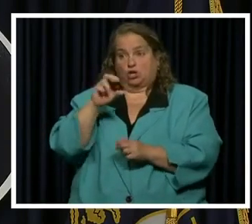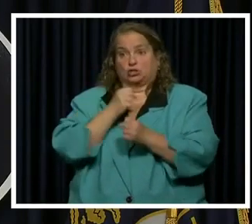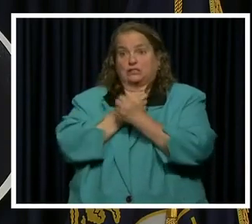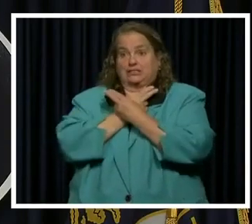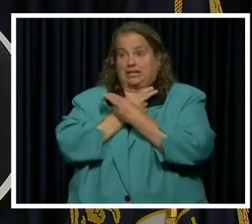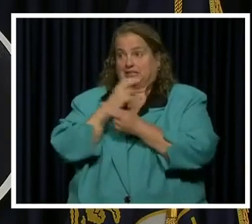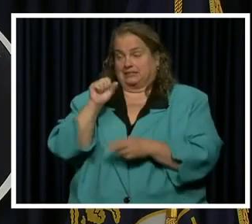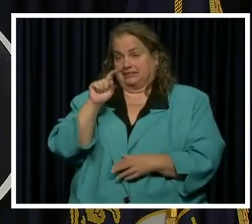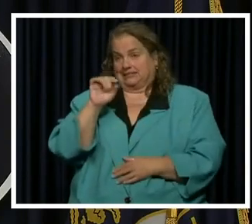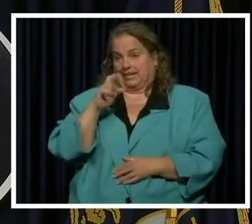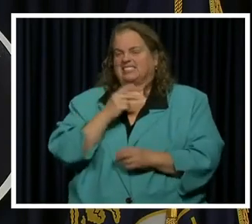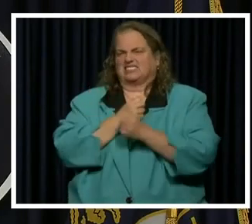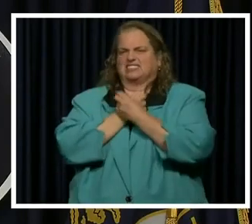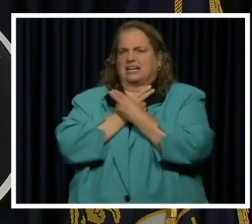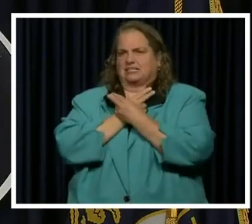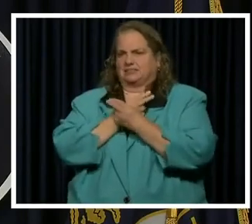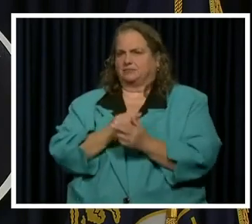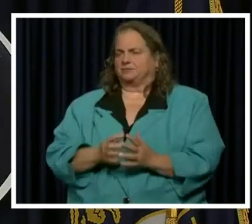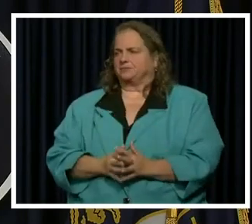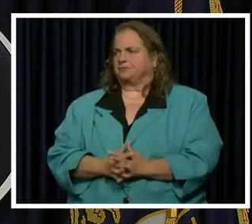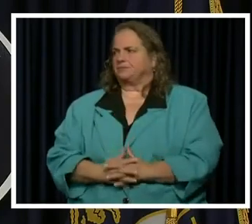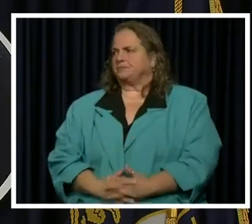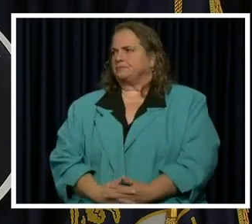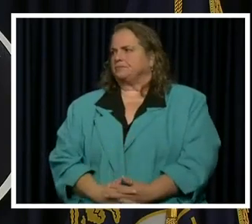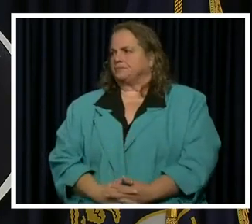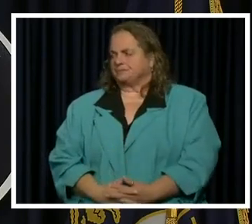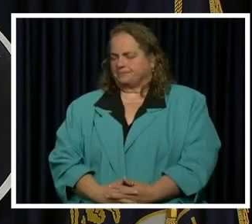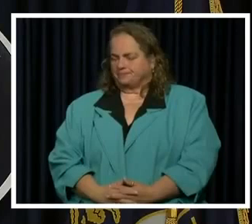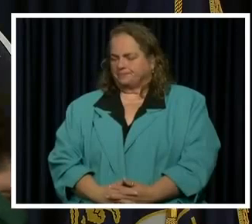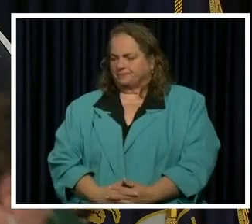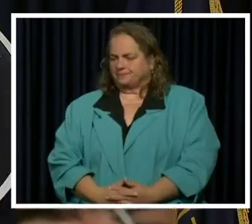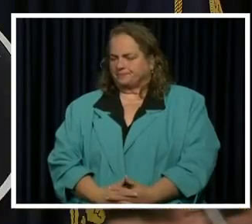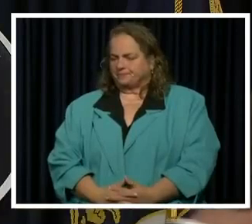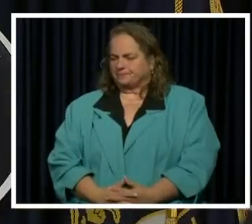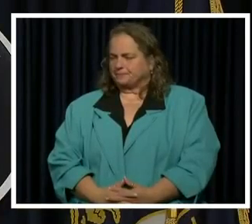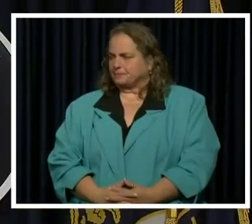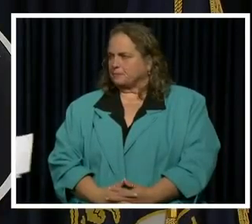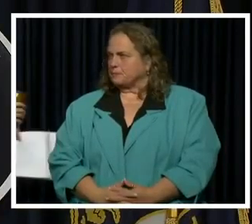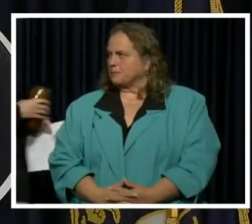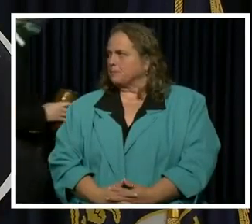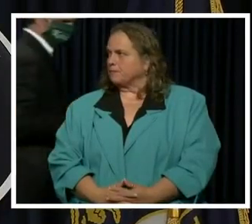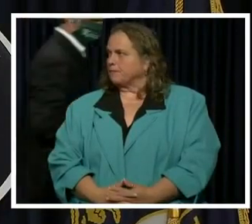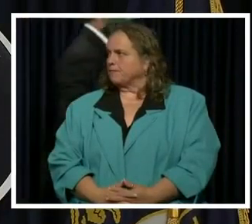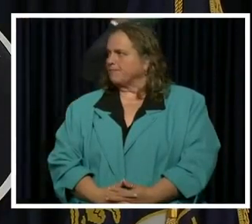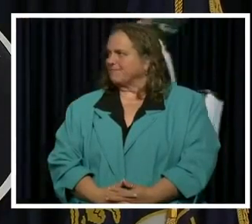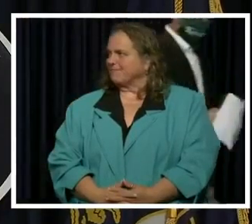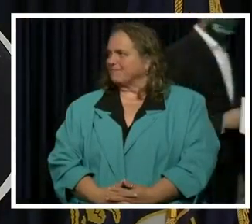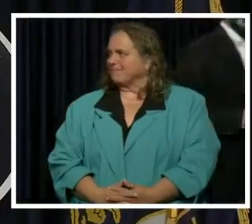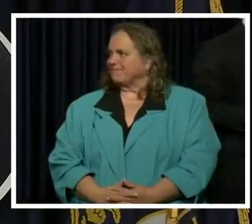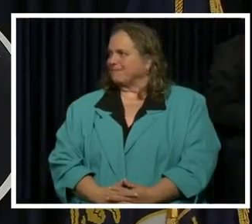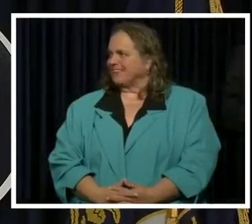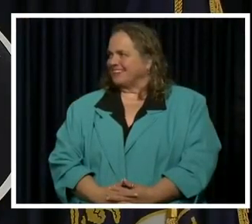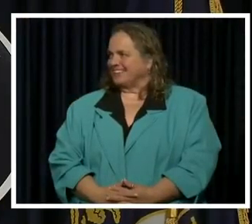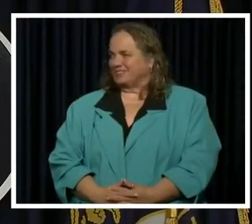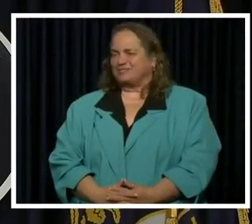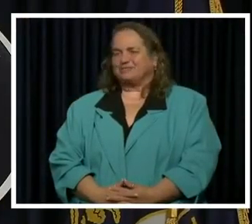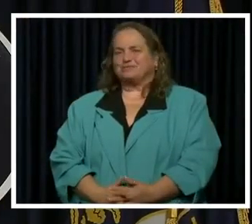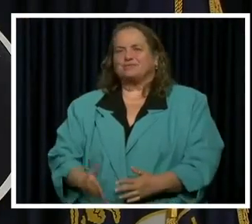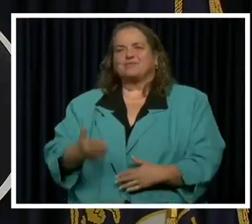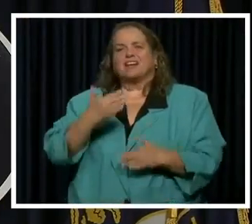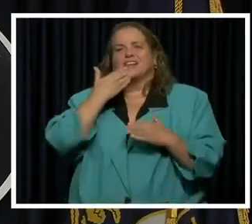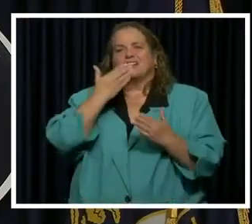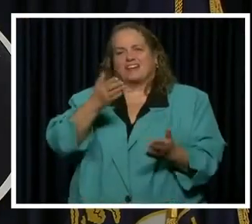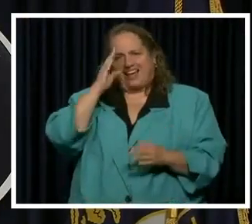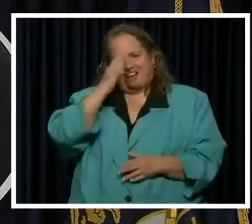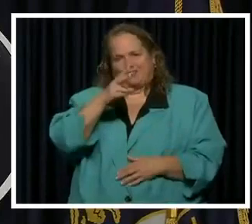Virginia, thank you, Governor